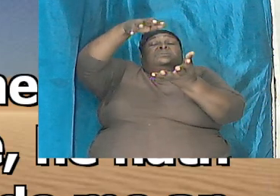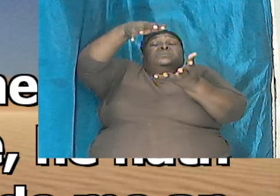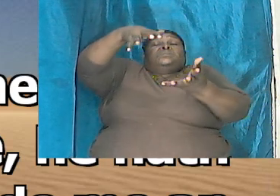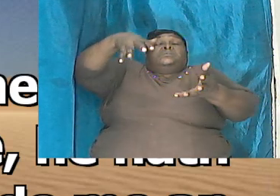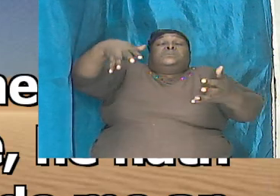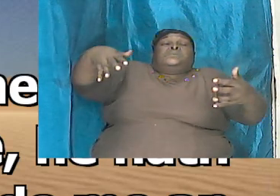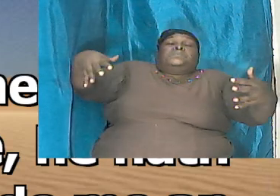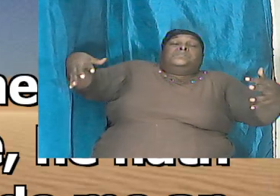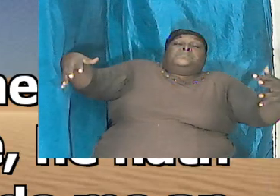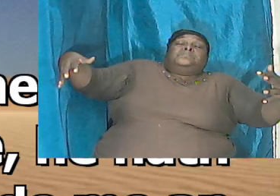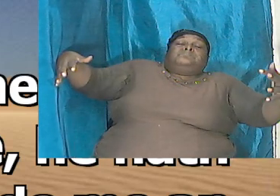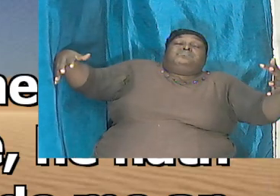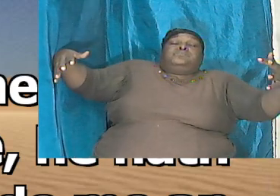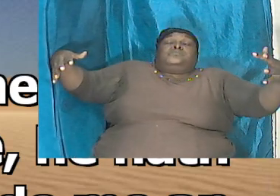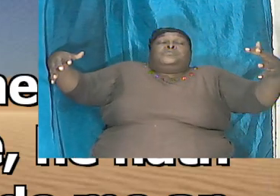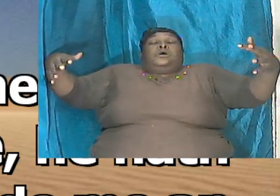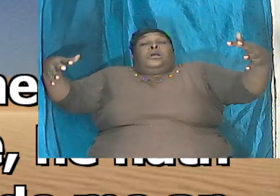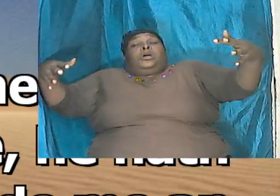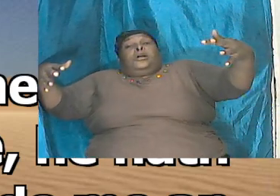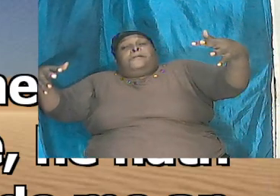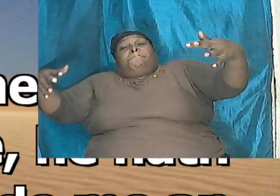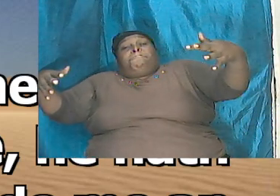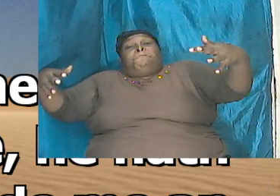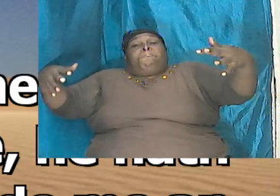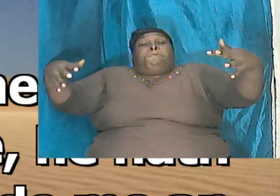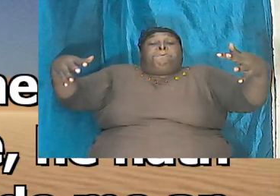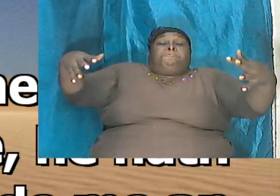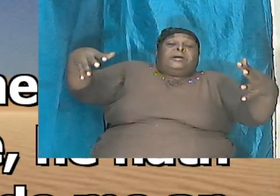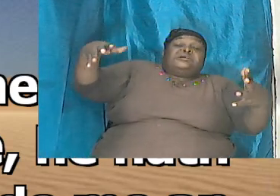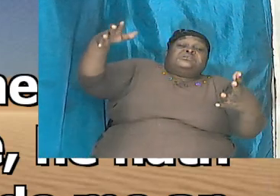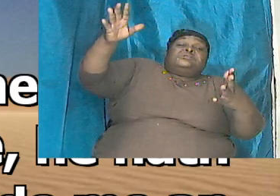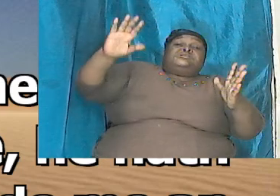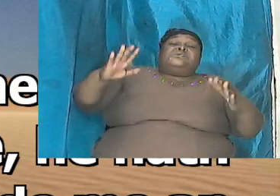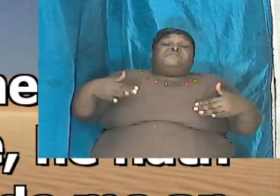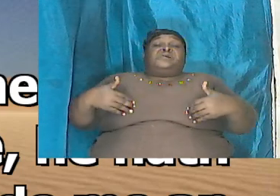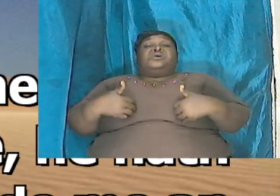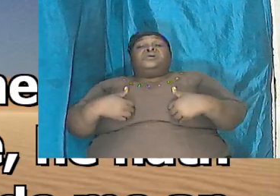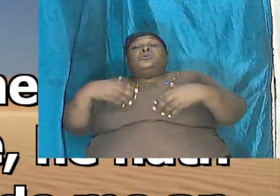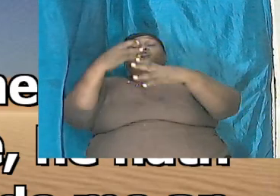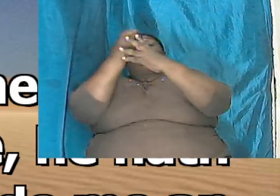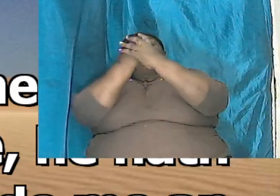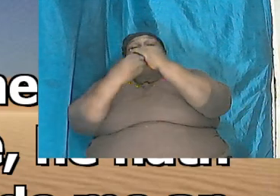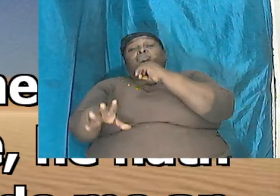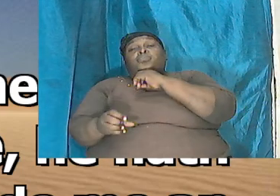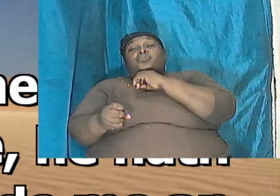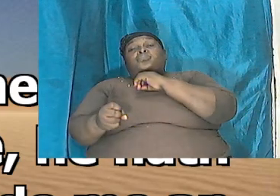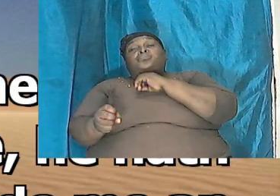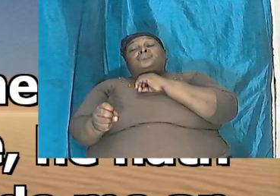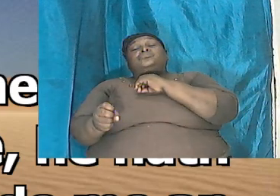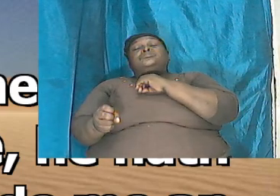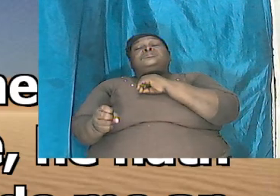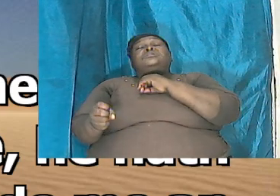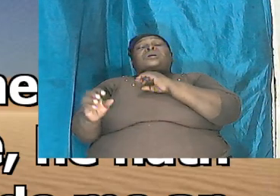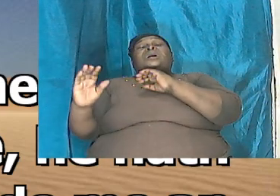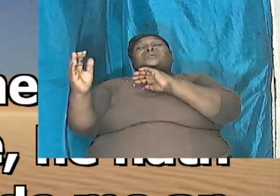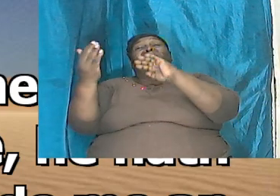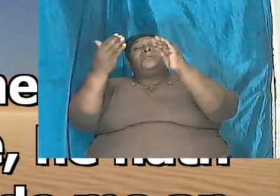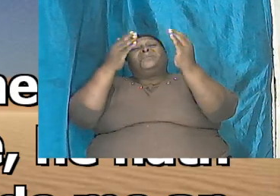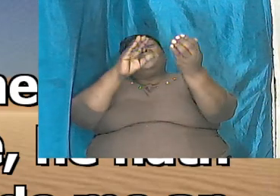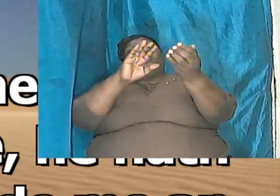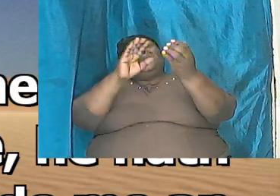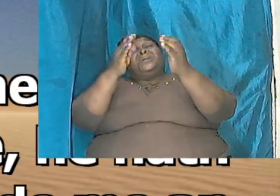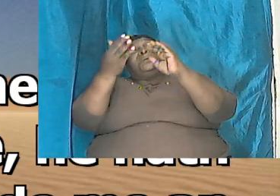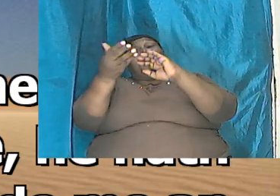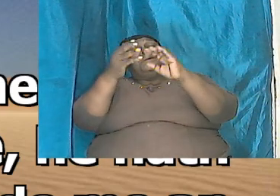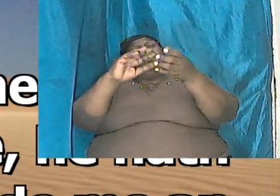is talking about a massive beast that can swallow up and it is compared to Nebuchadnezzar